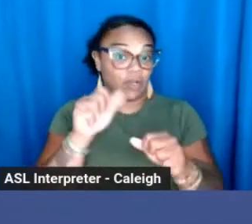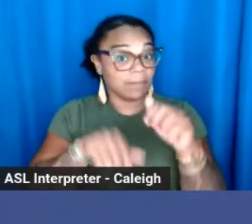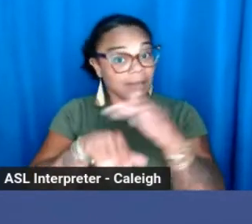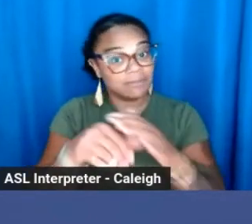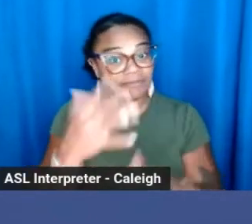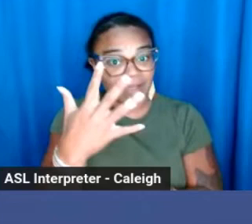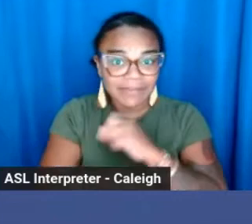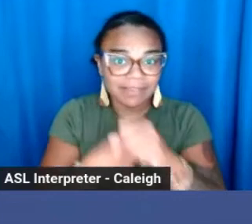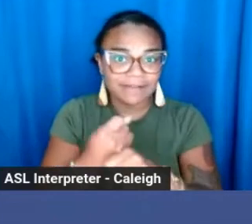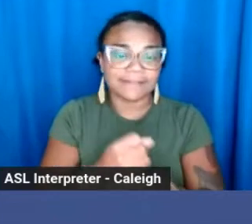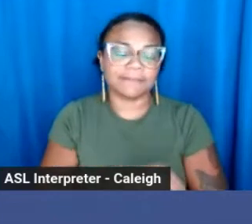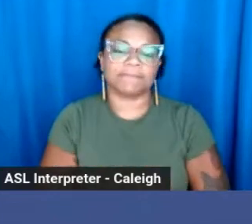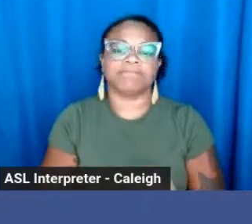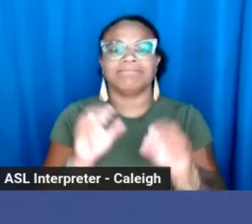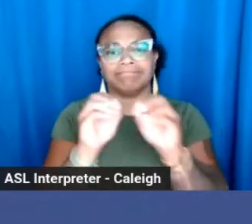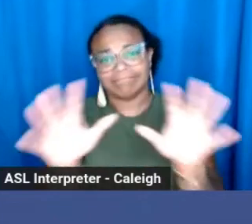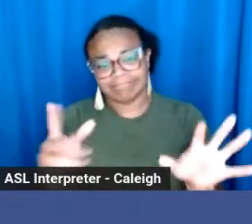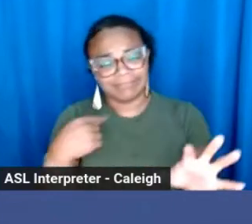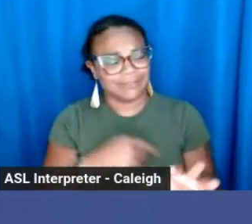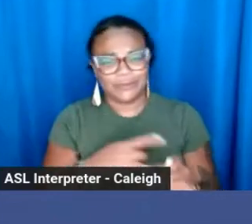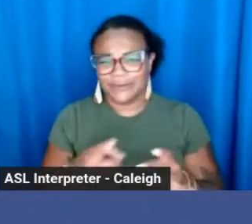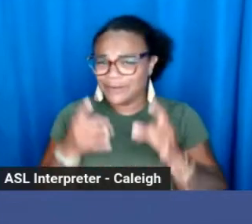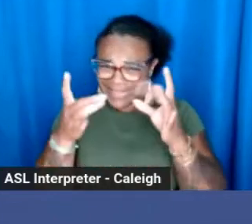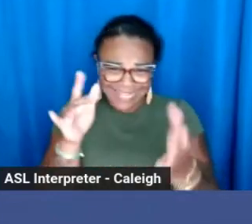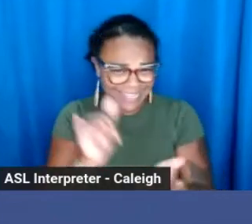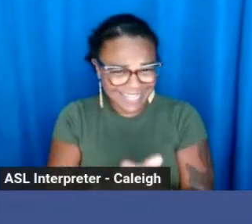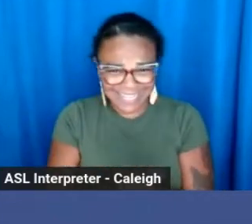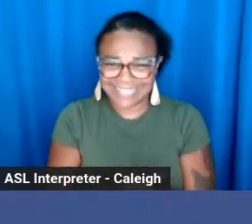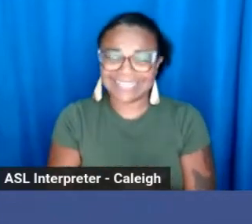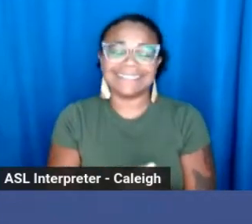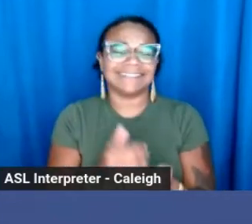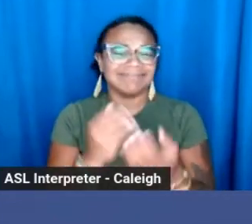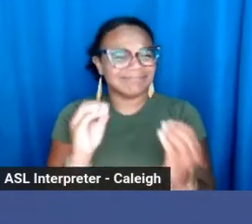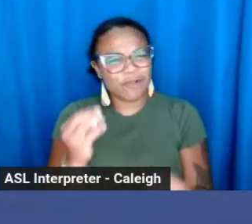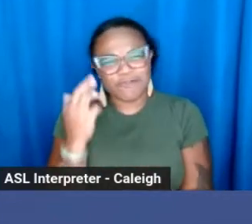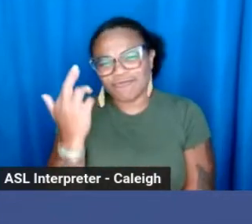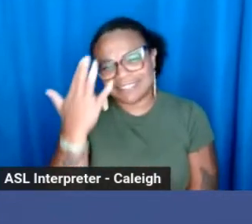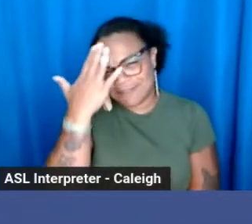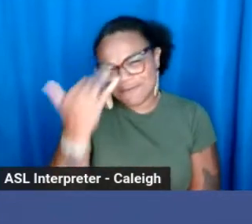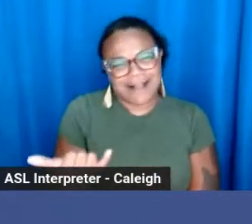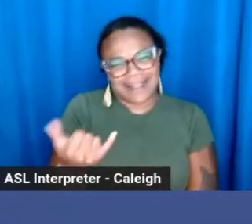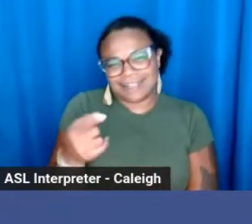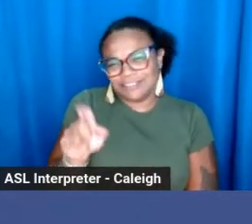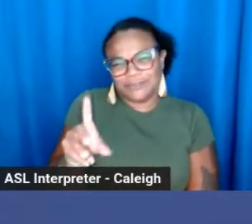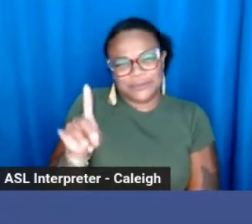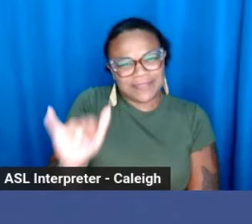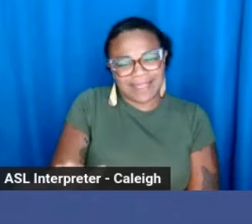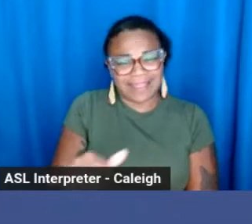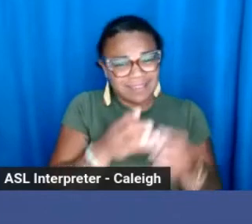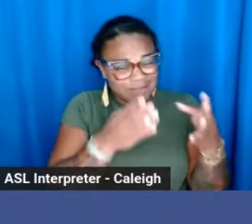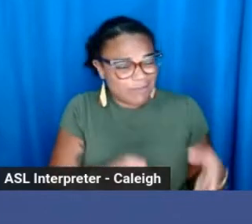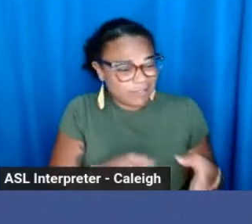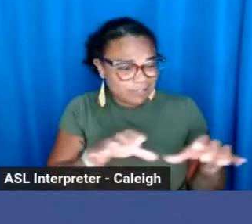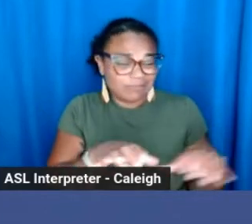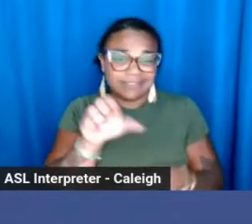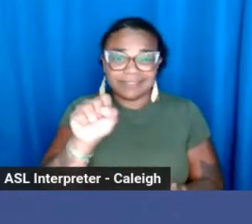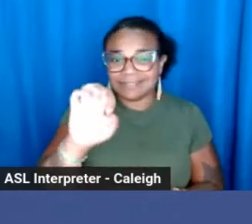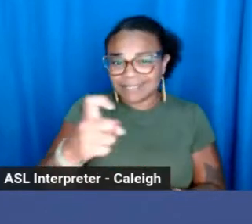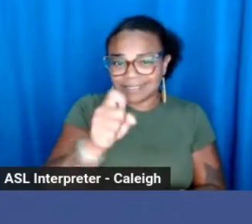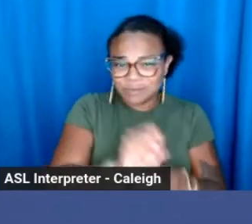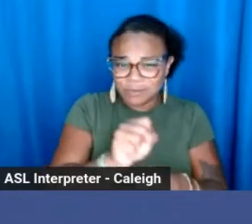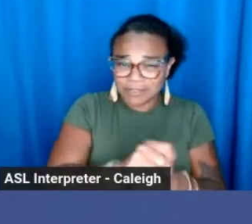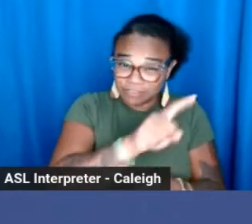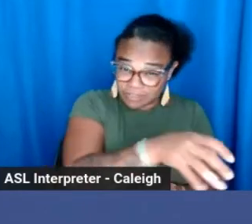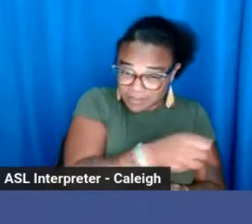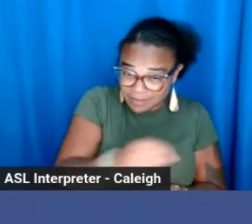So obviously, we don't love that. There's no reason why anyone doing sex work should end up in jail for a